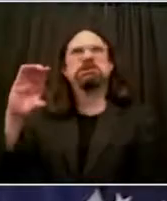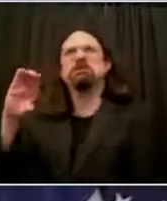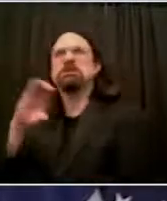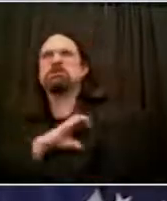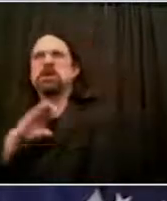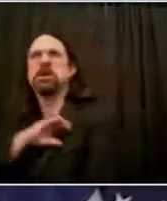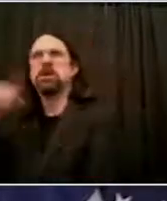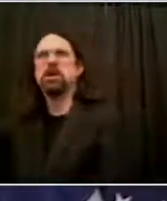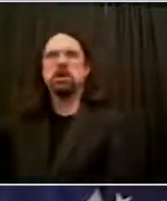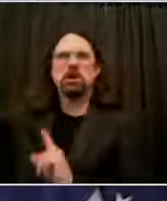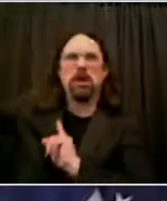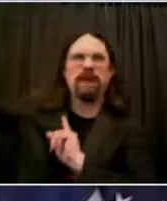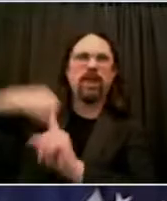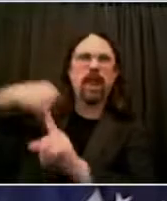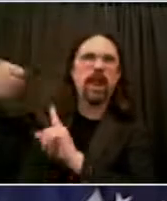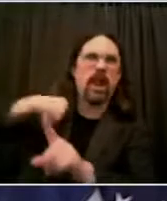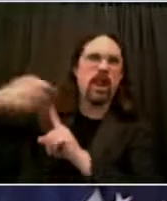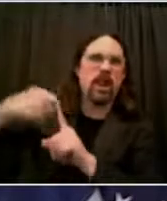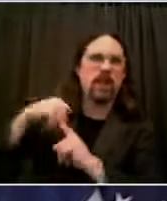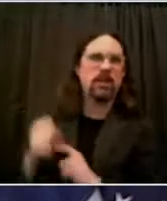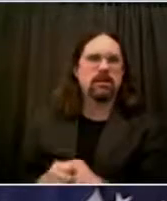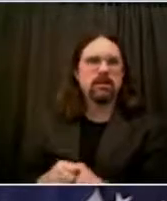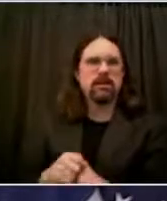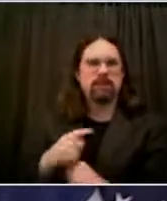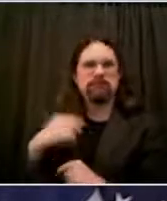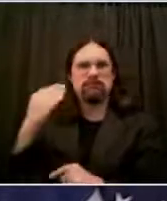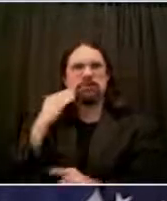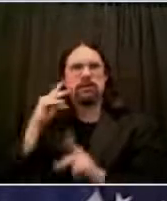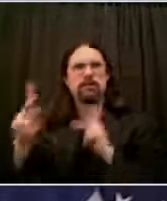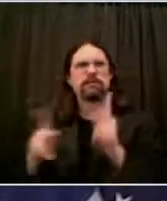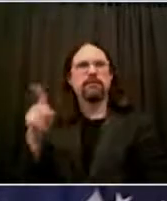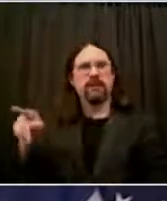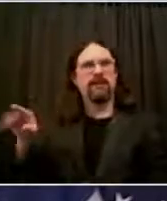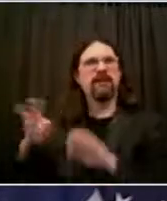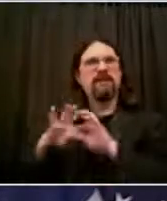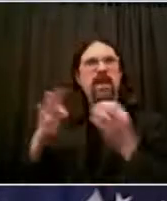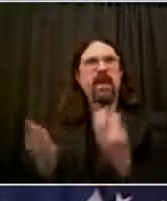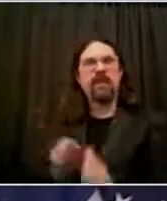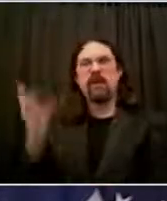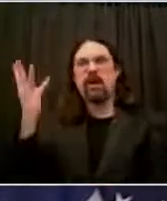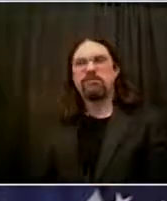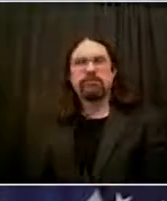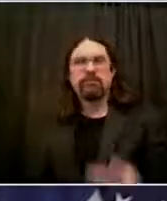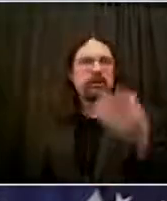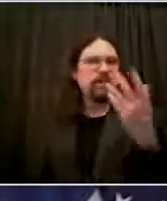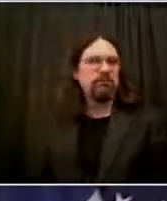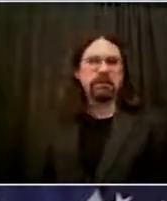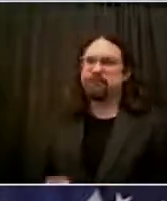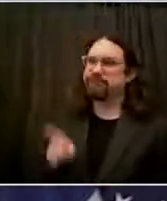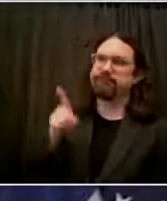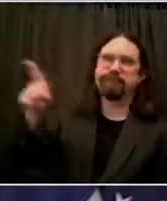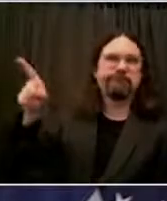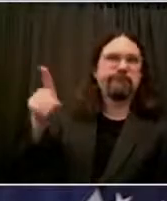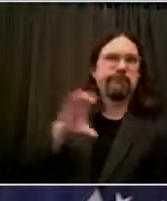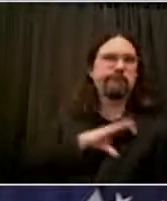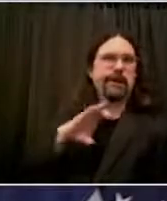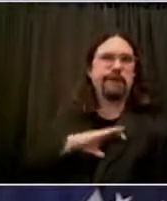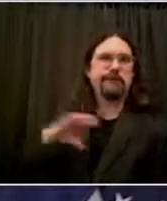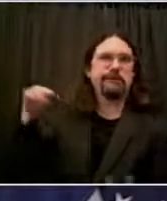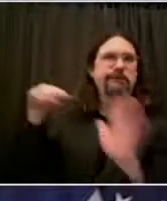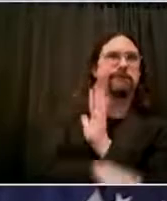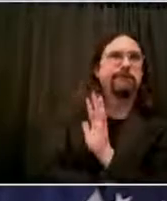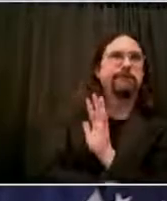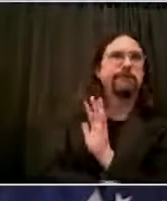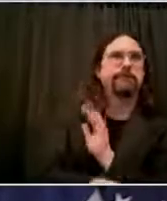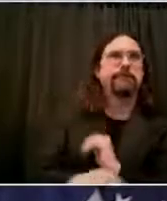violence. I have to say that they are in support of the street renaming and that there